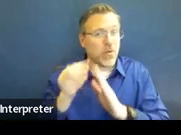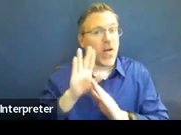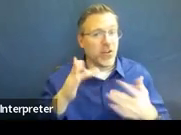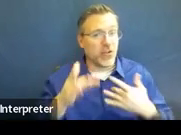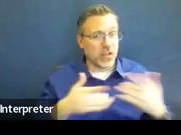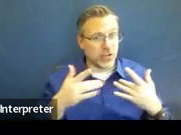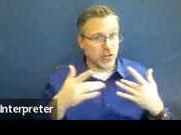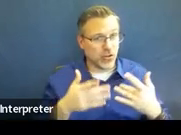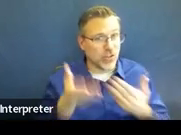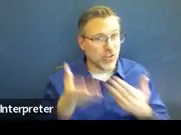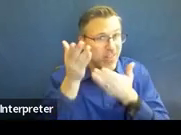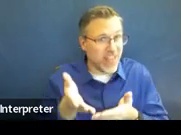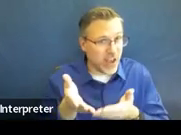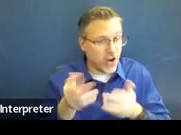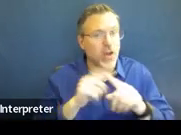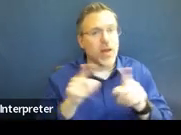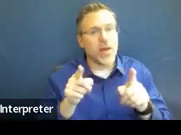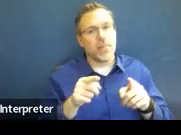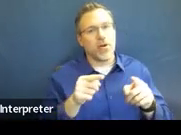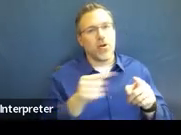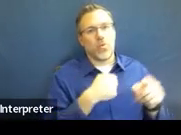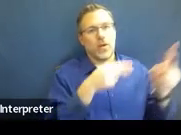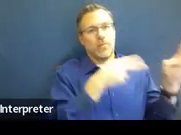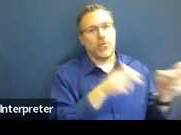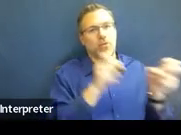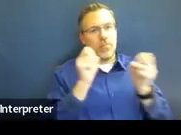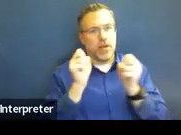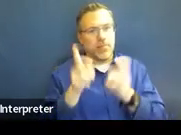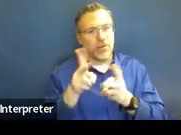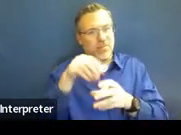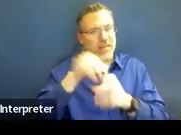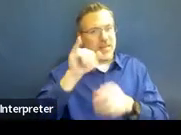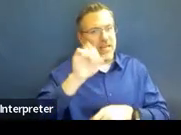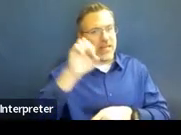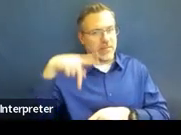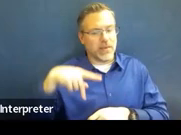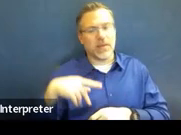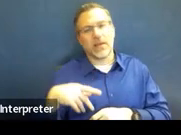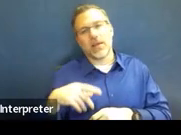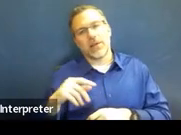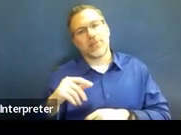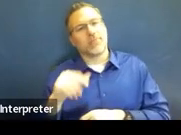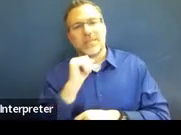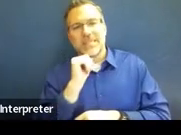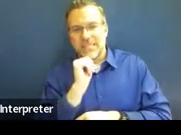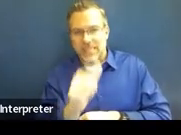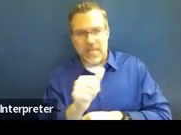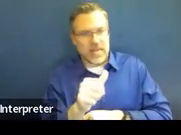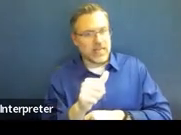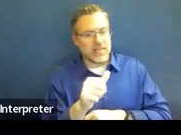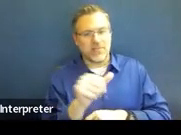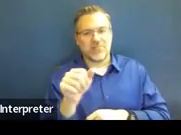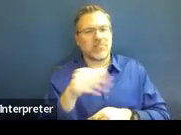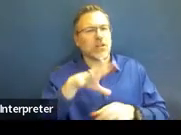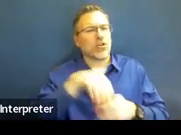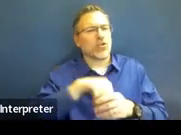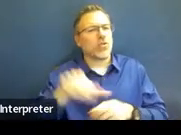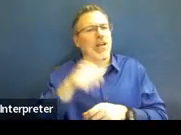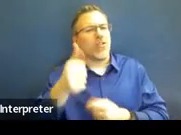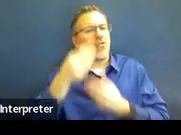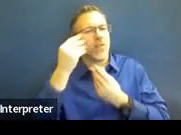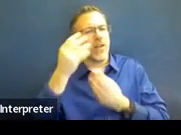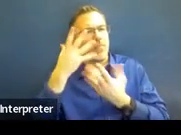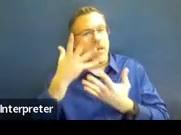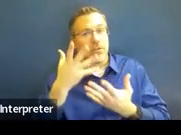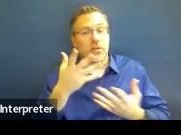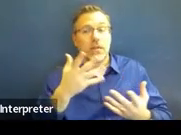however, they pulled those out and put them in the IEP, but didn't put in all that other information about how the parents are excited